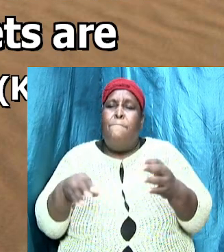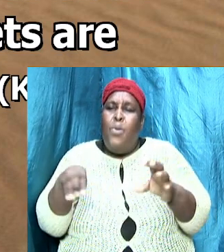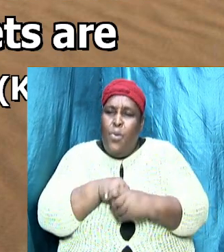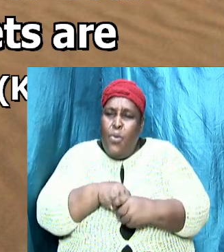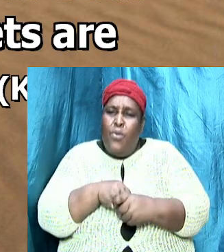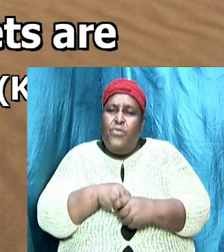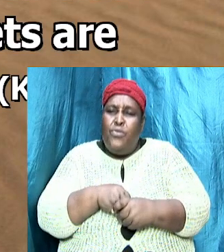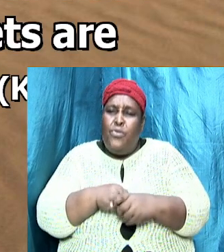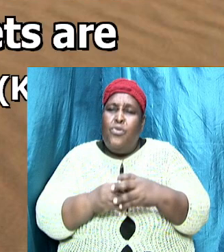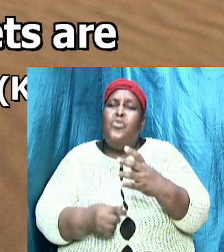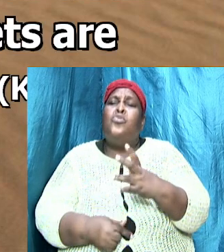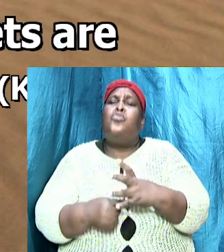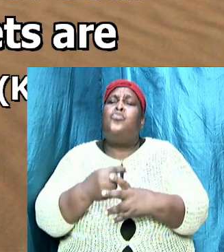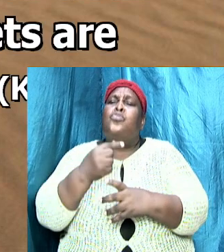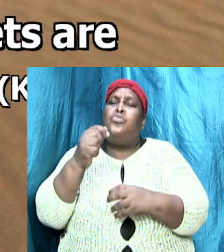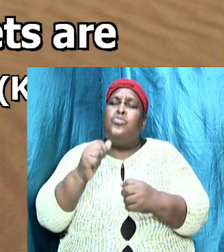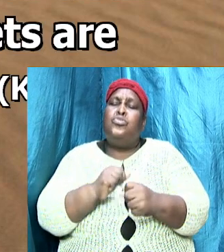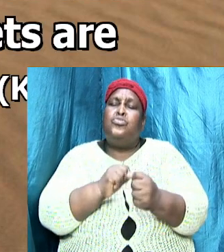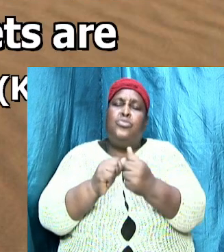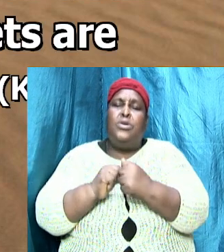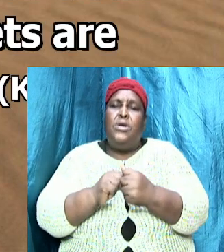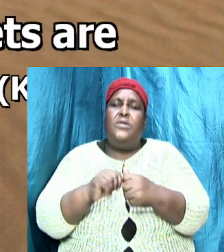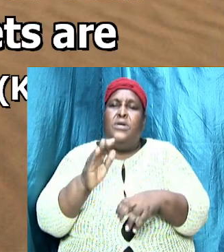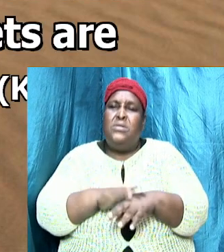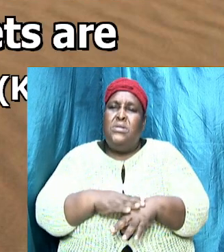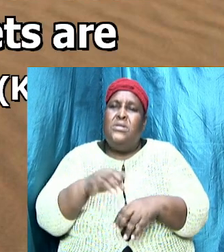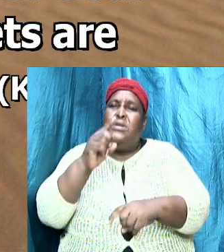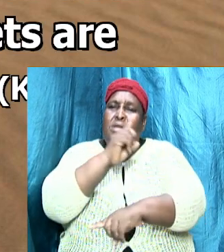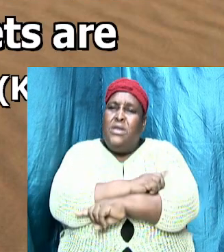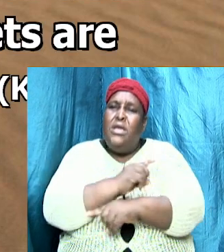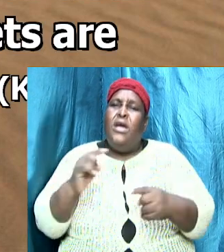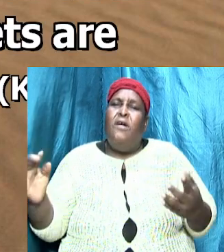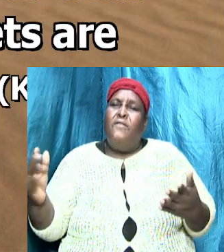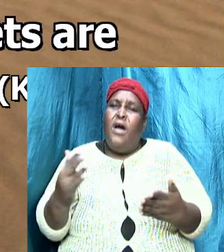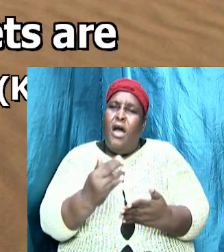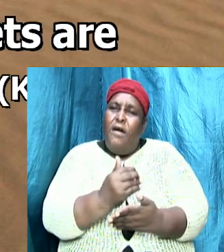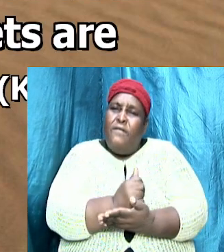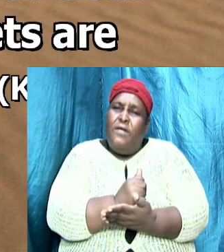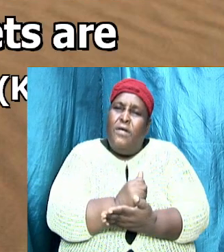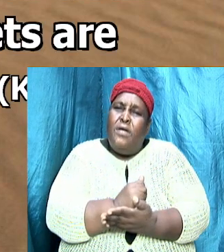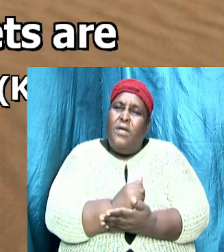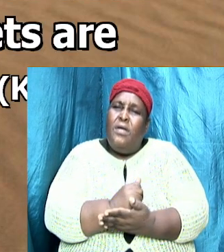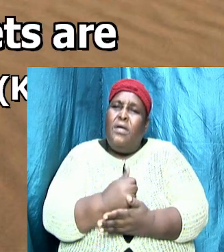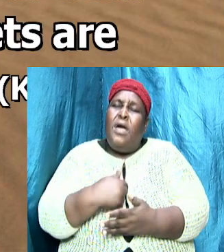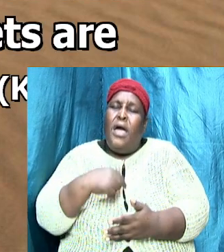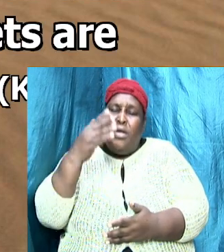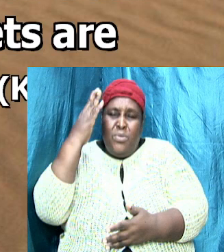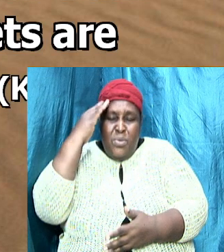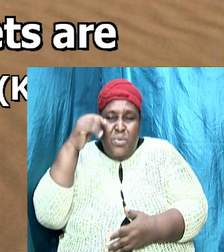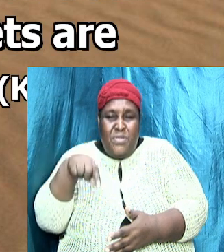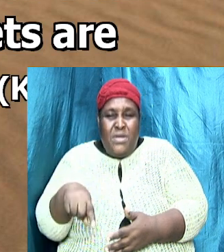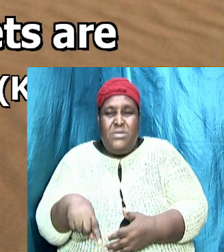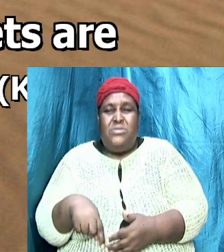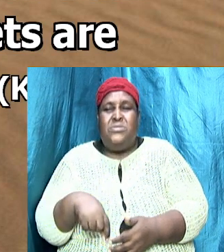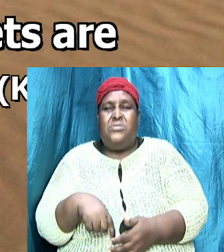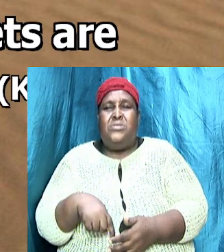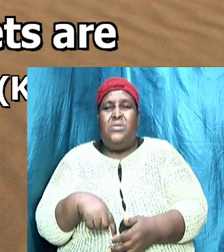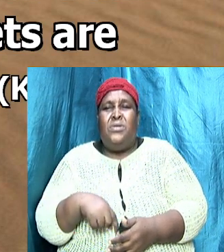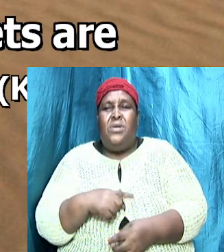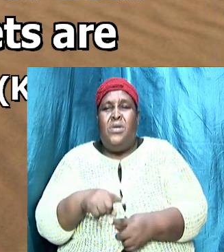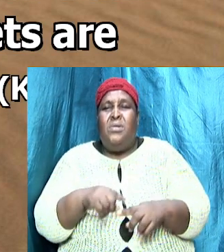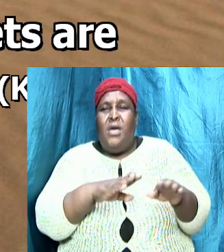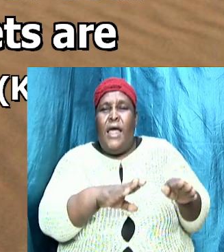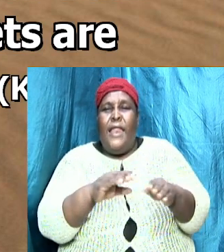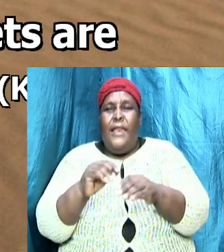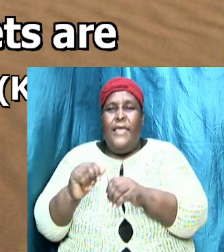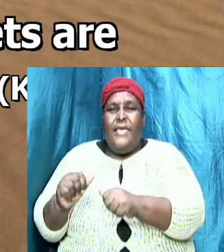together until the day of harvest Acts 20 and 29 so far I know this that after my departing